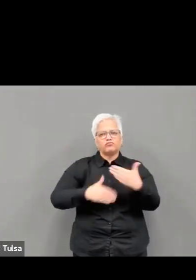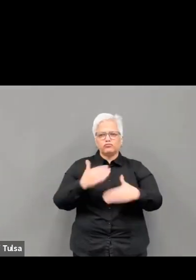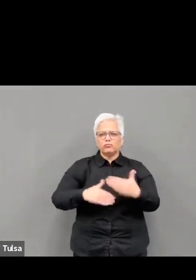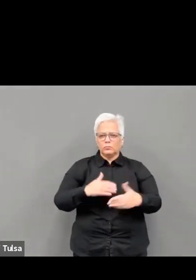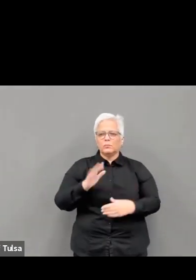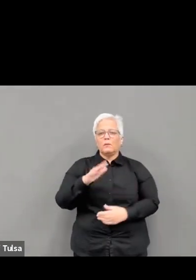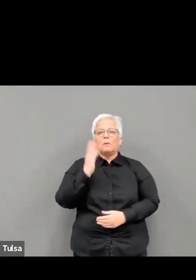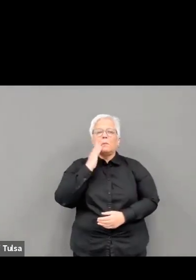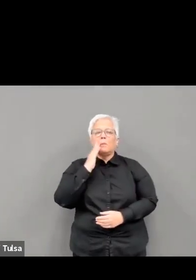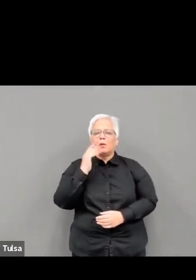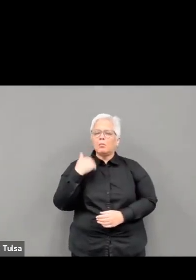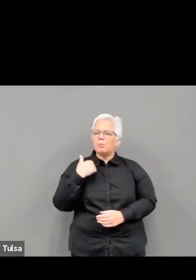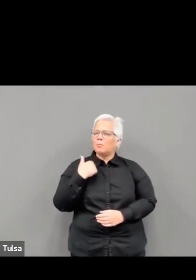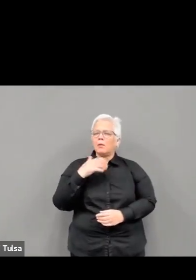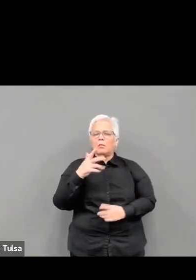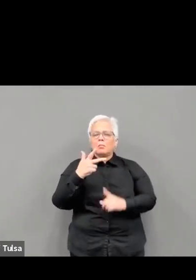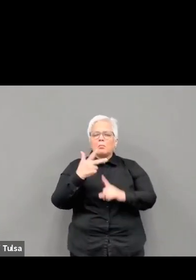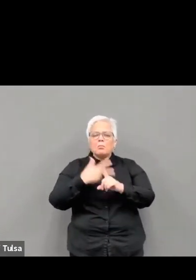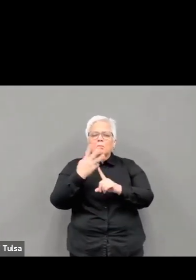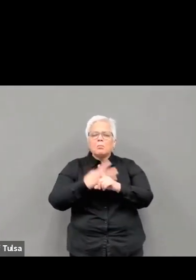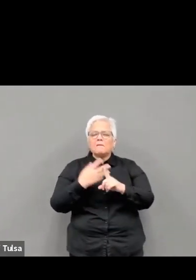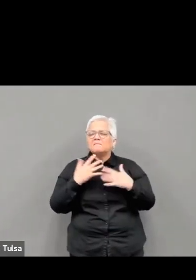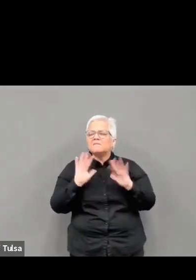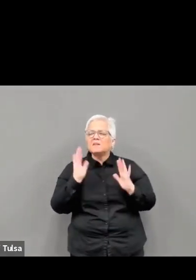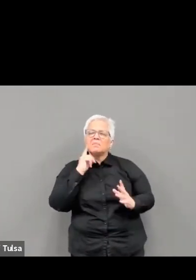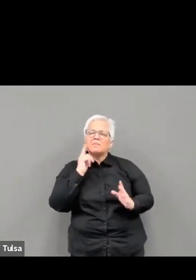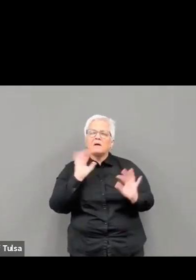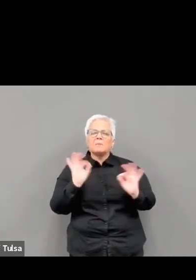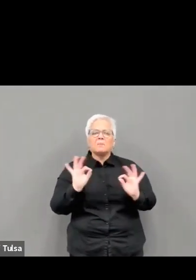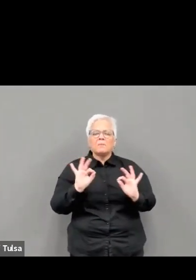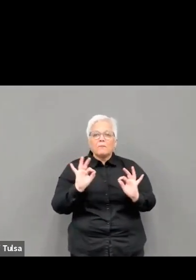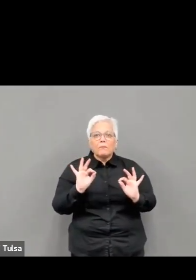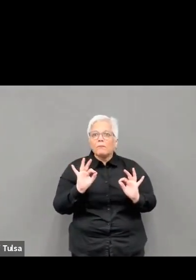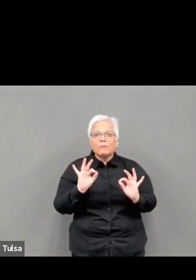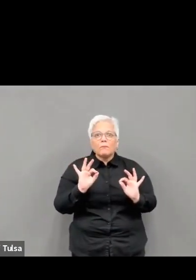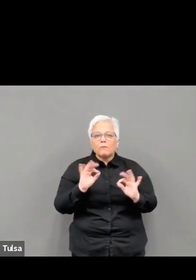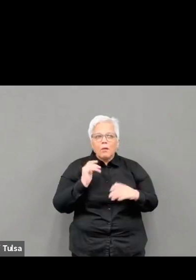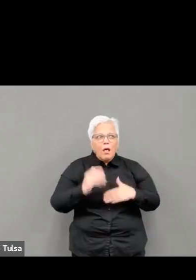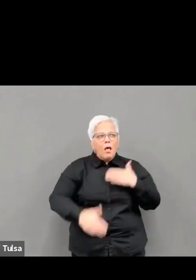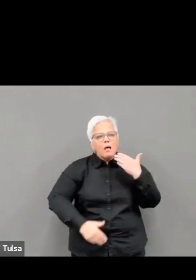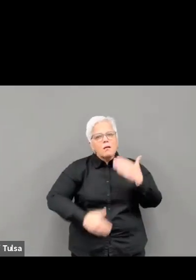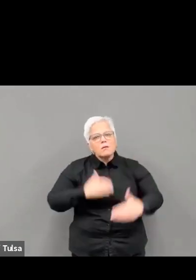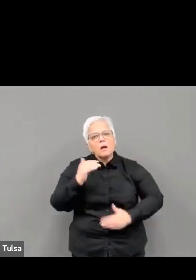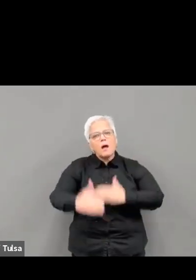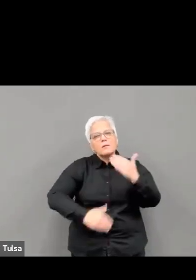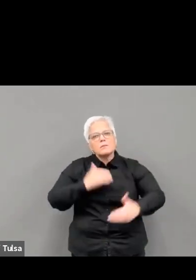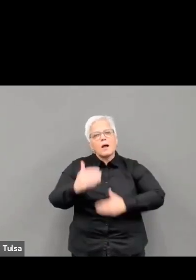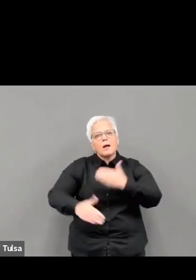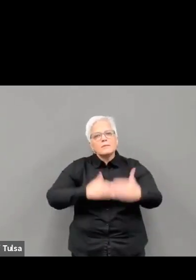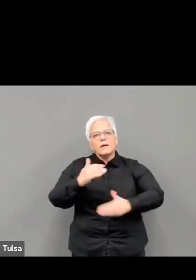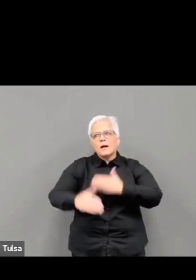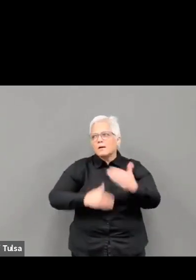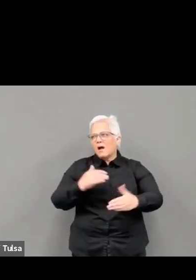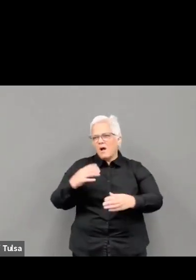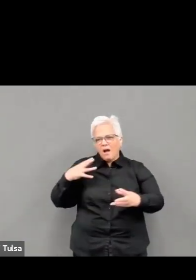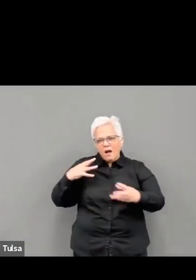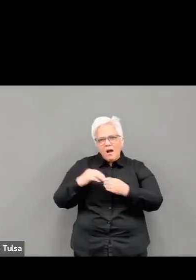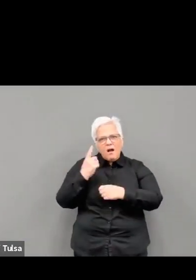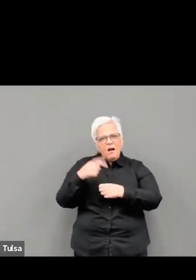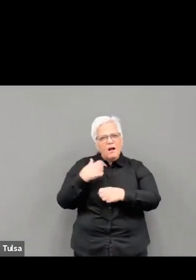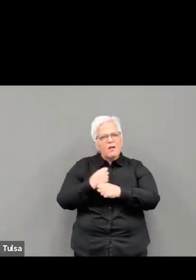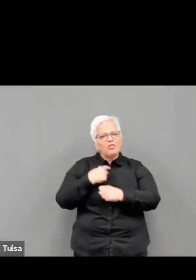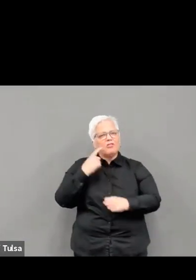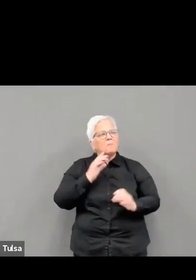months at the most. But here we are a year later. And I have to say, I'm so grateful to our mayor, our first